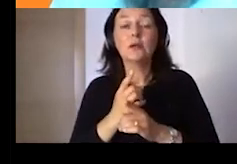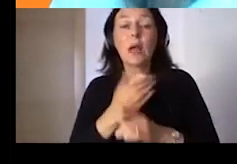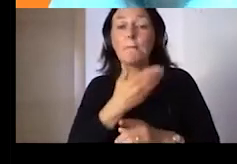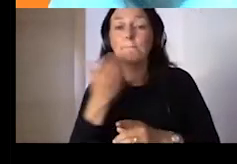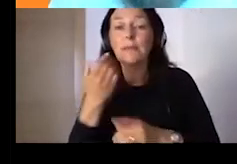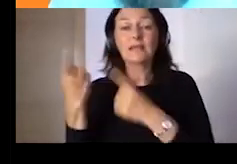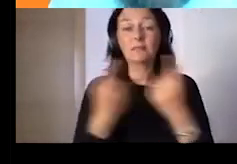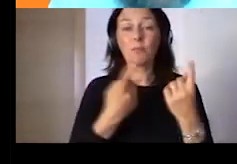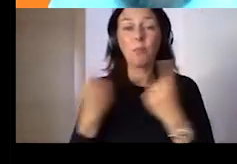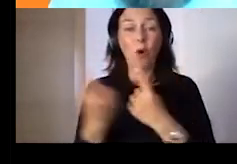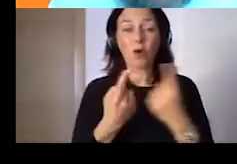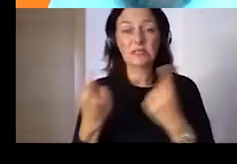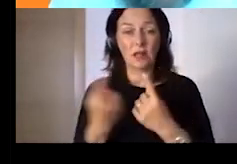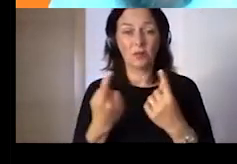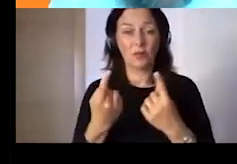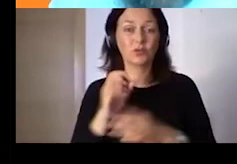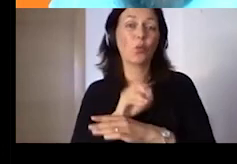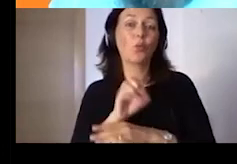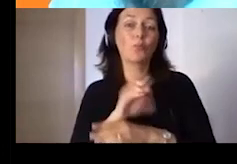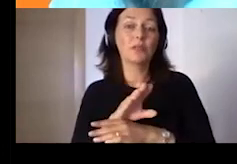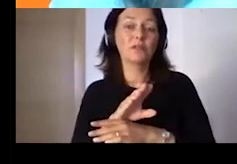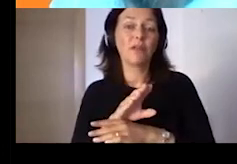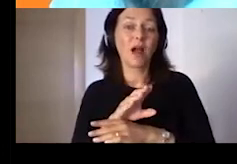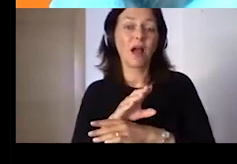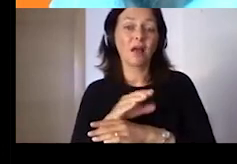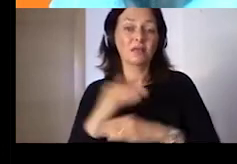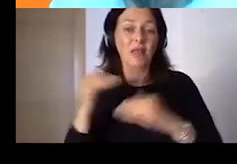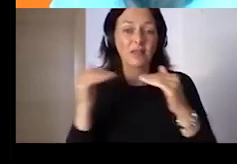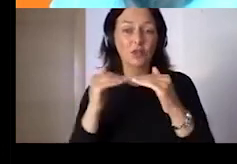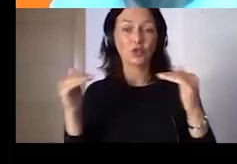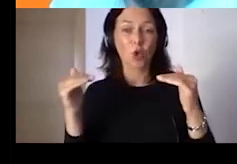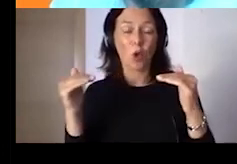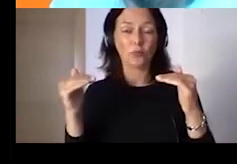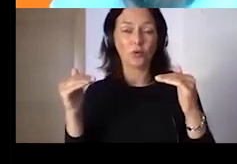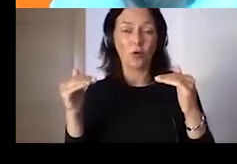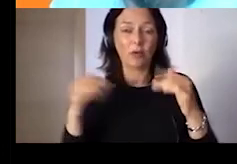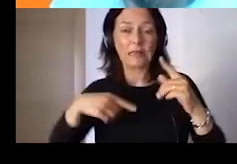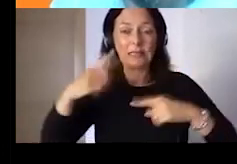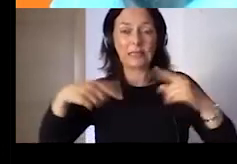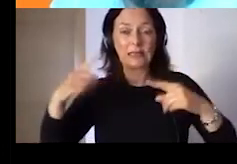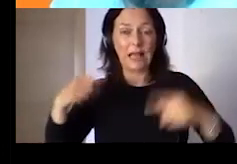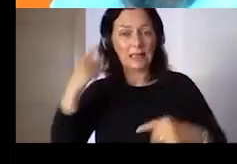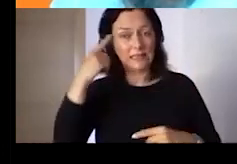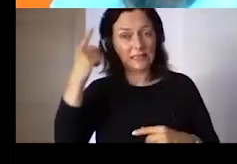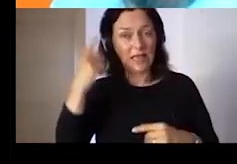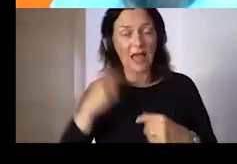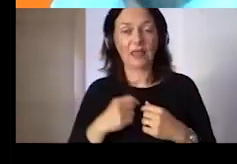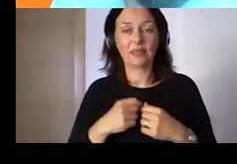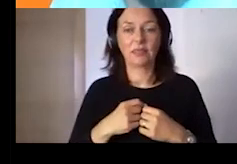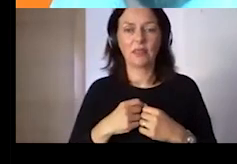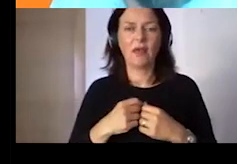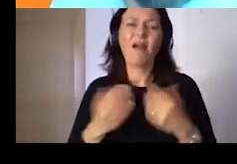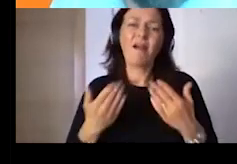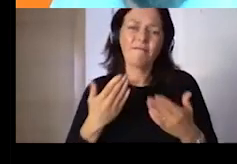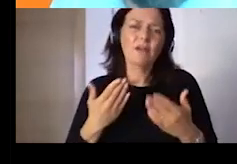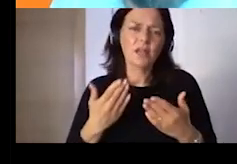In fact, although one would think that being unemployed today would